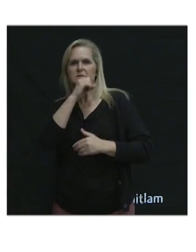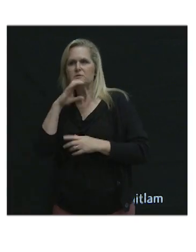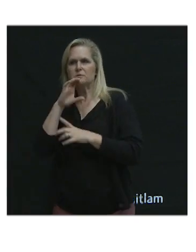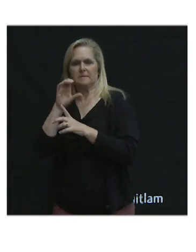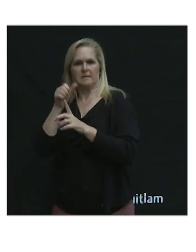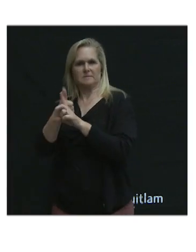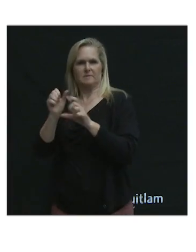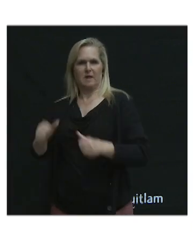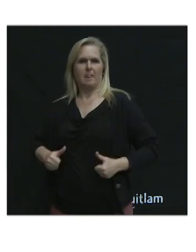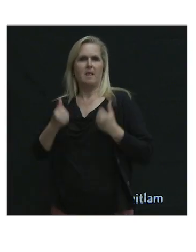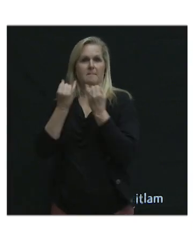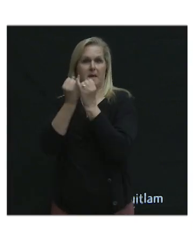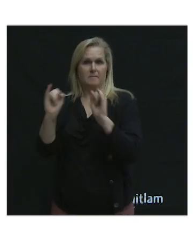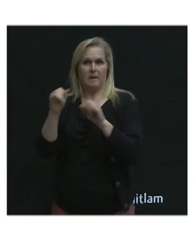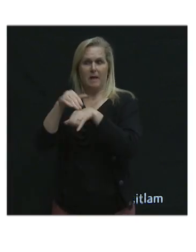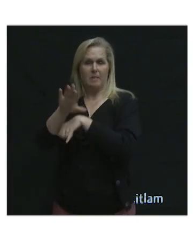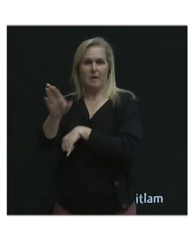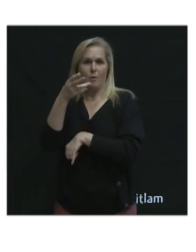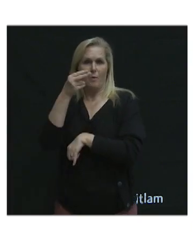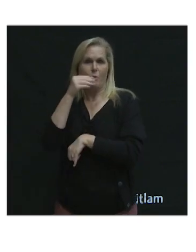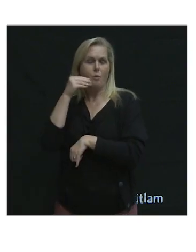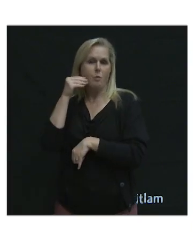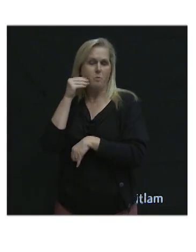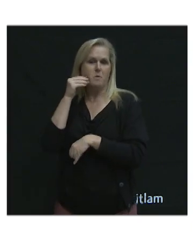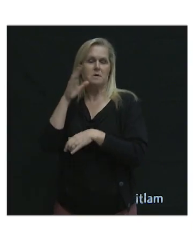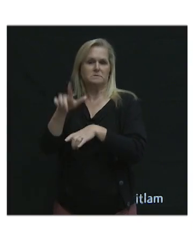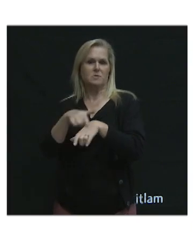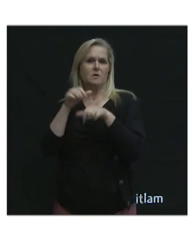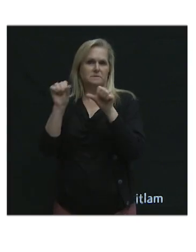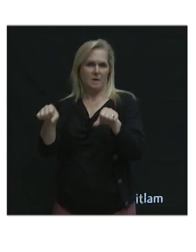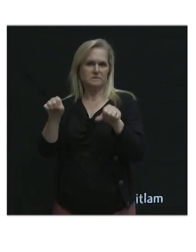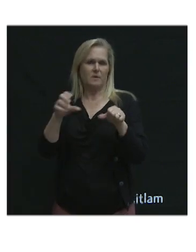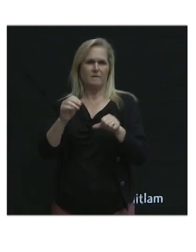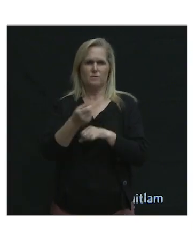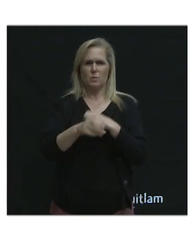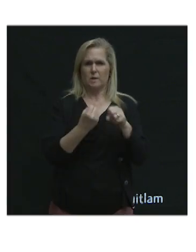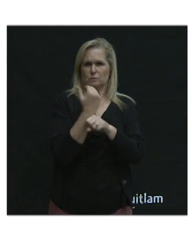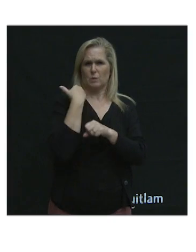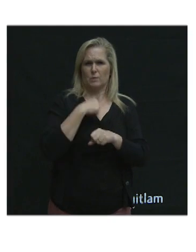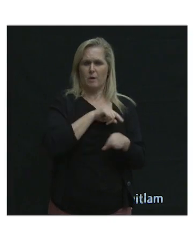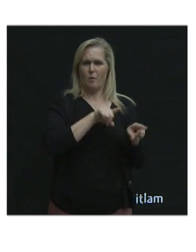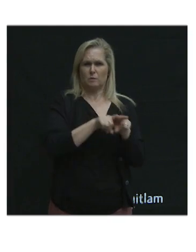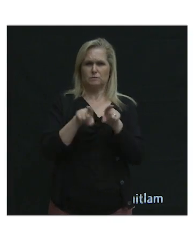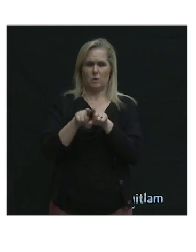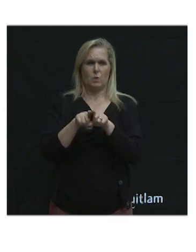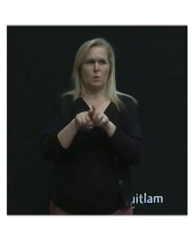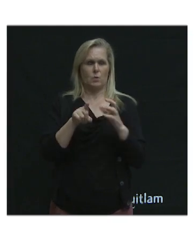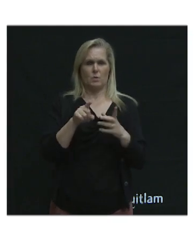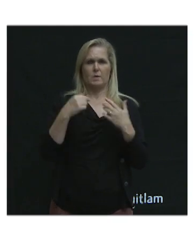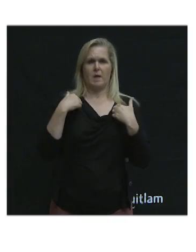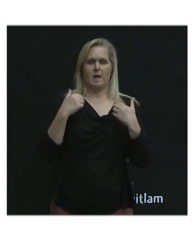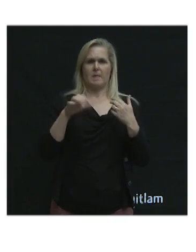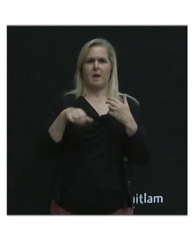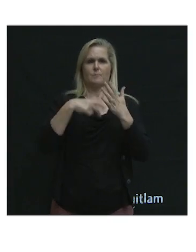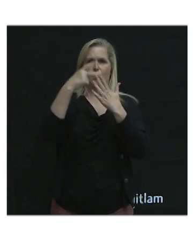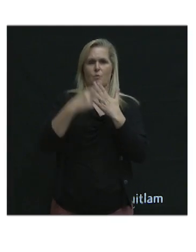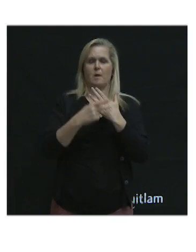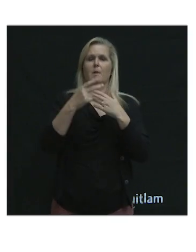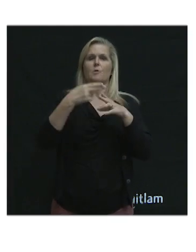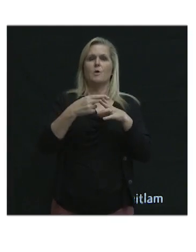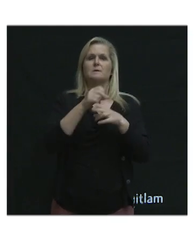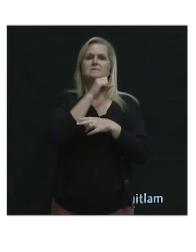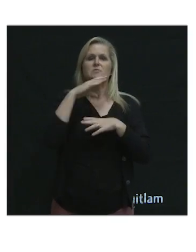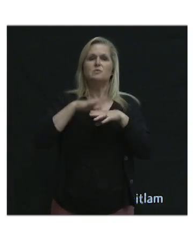live at home independently as long as they can. A few years ago, we also offered a program called Seniors on the Move,